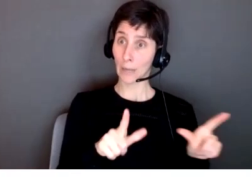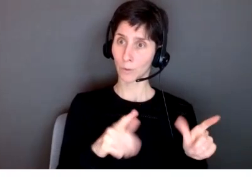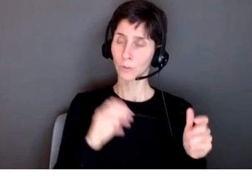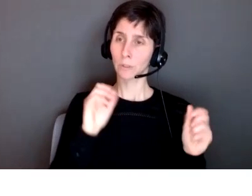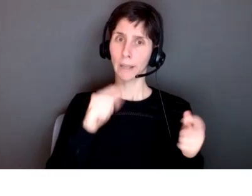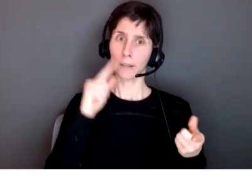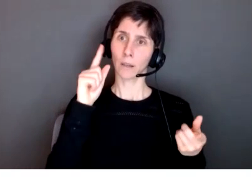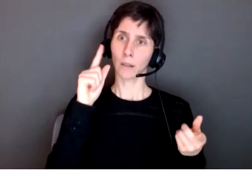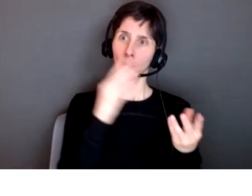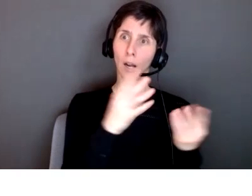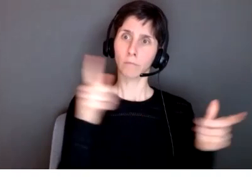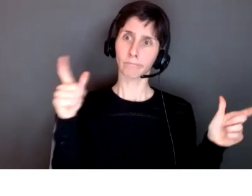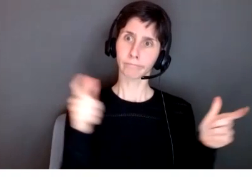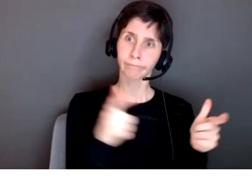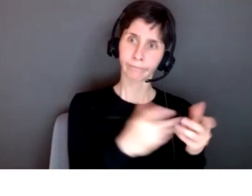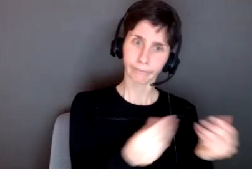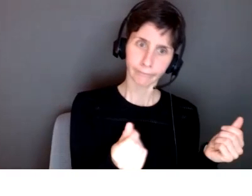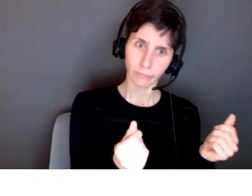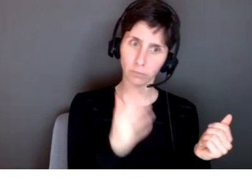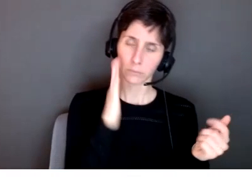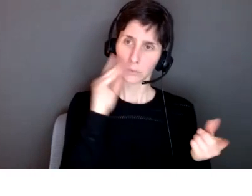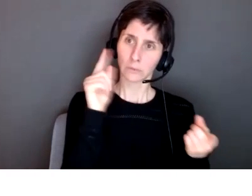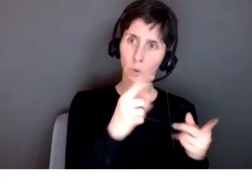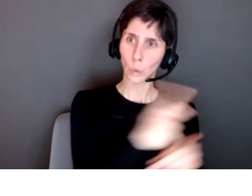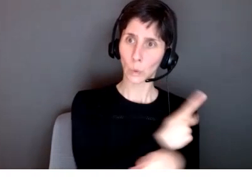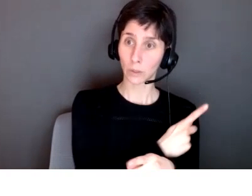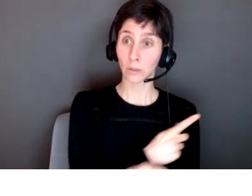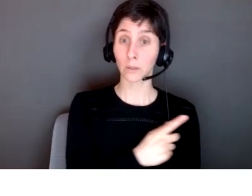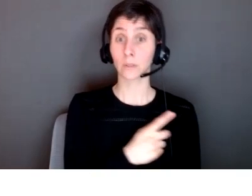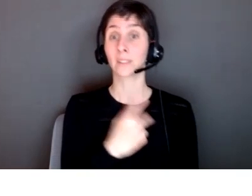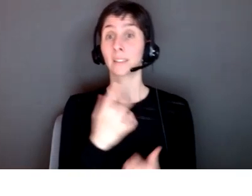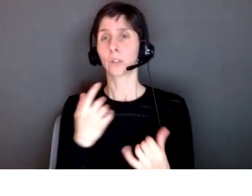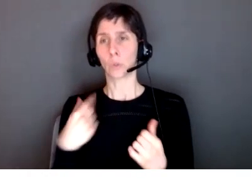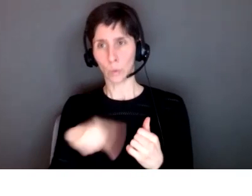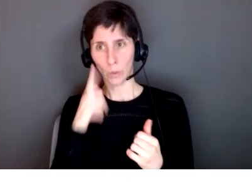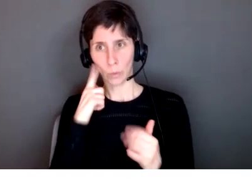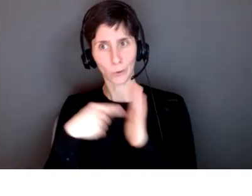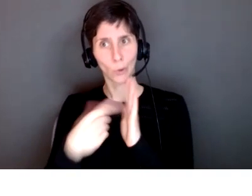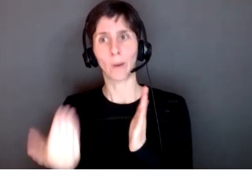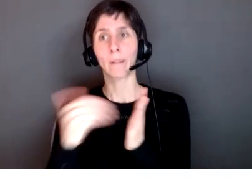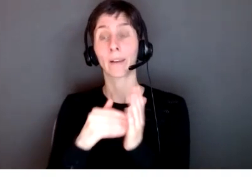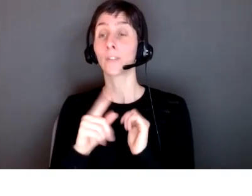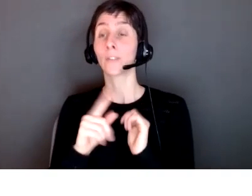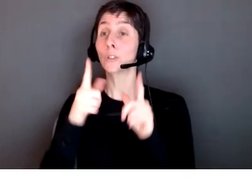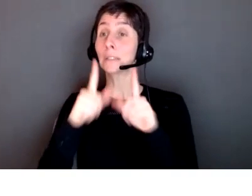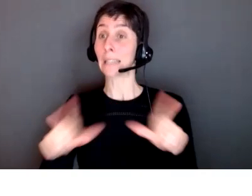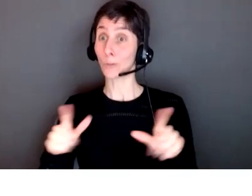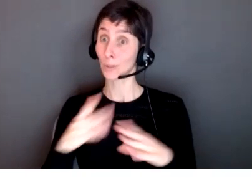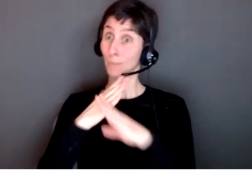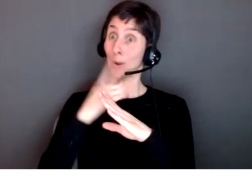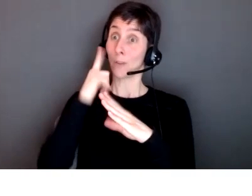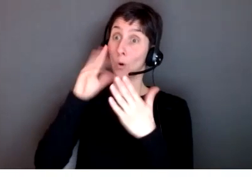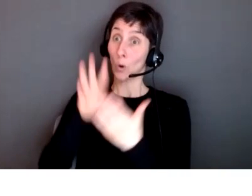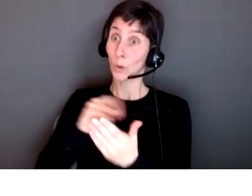in this point that the first language is not a barrier it's not in the way of their learning we can actually use it